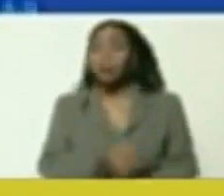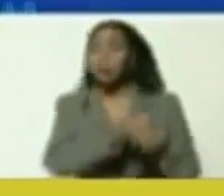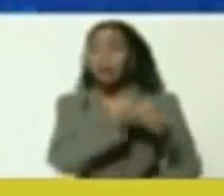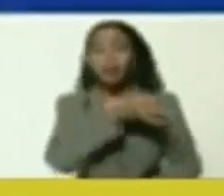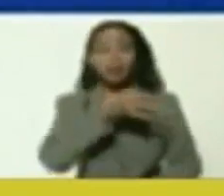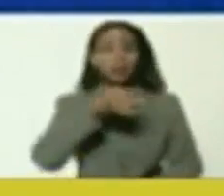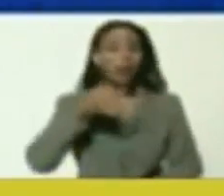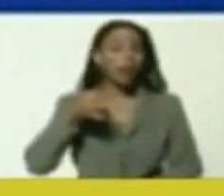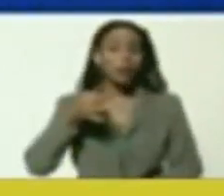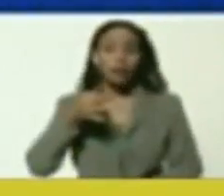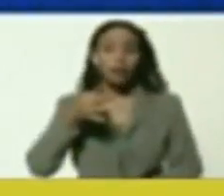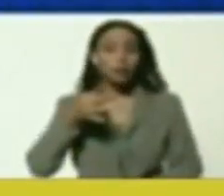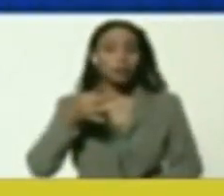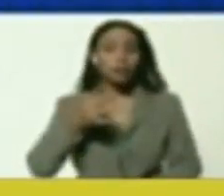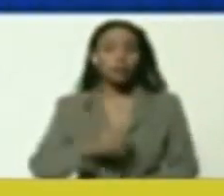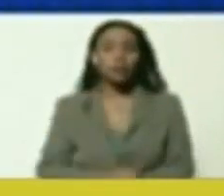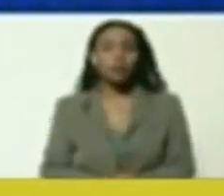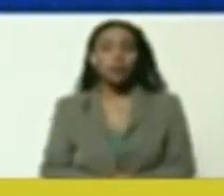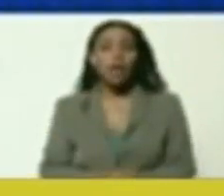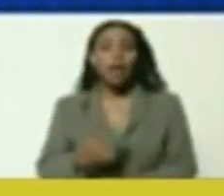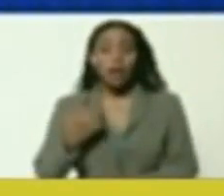It is an extraordinary trajectory,